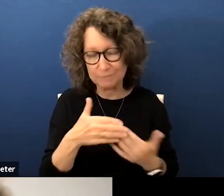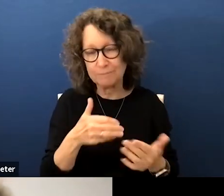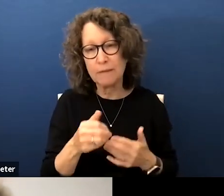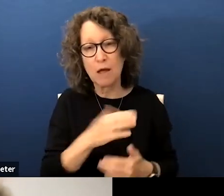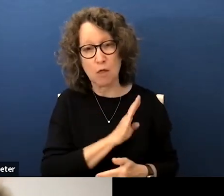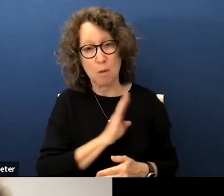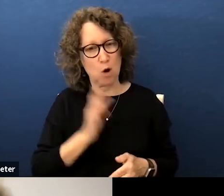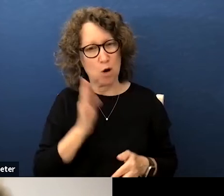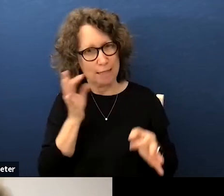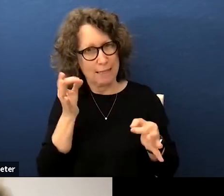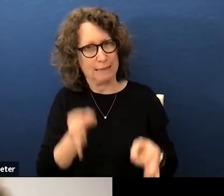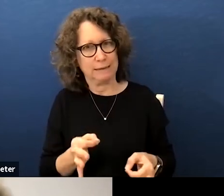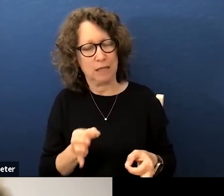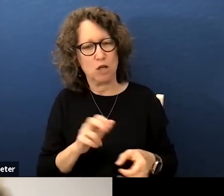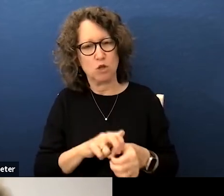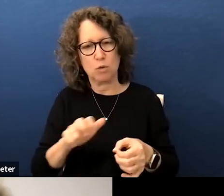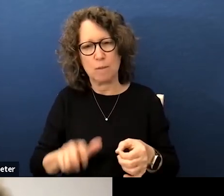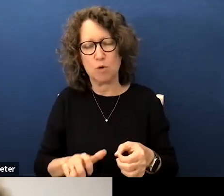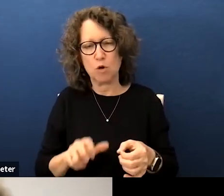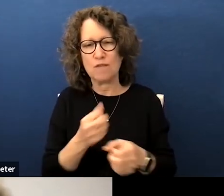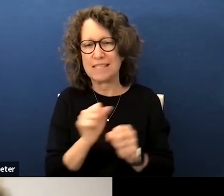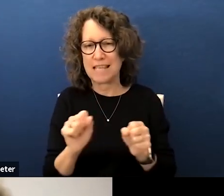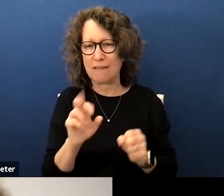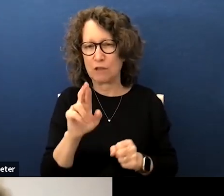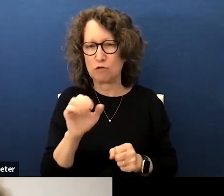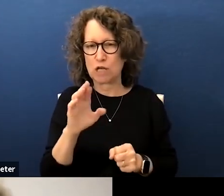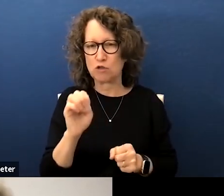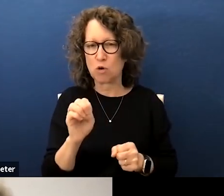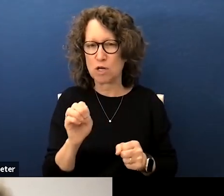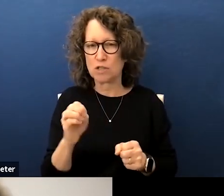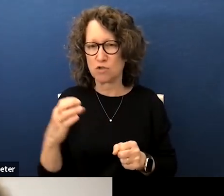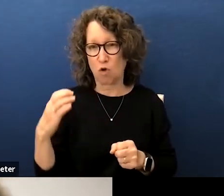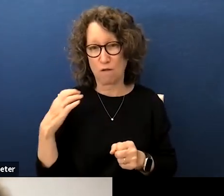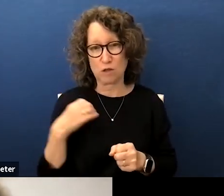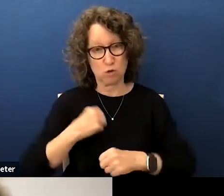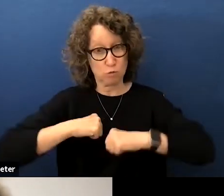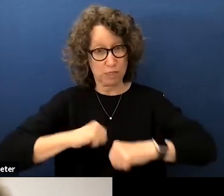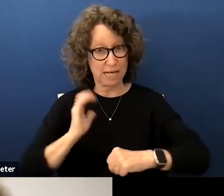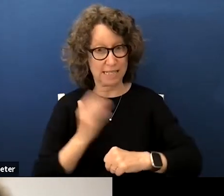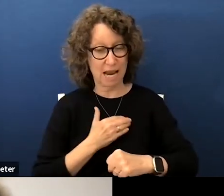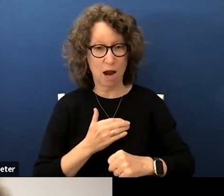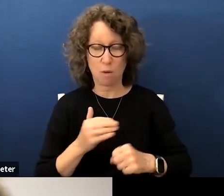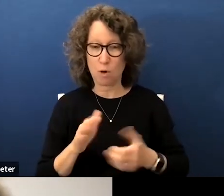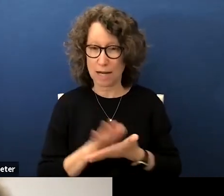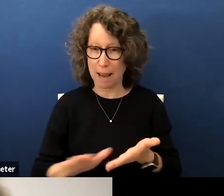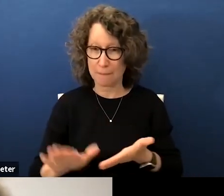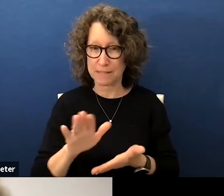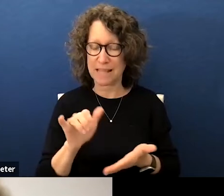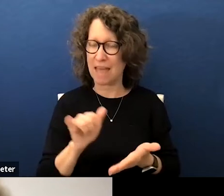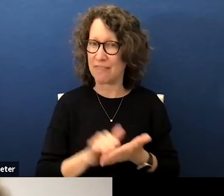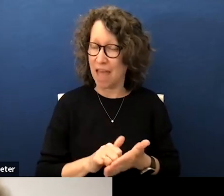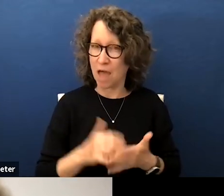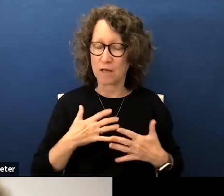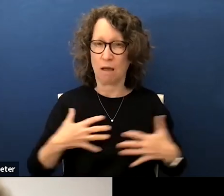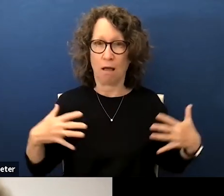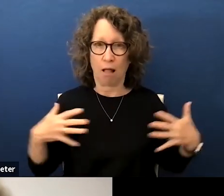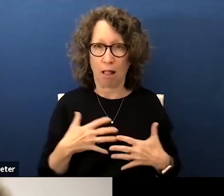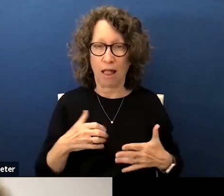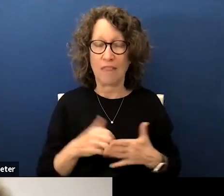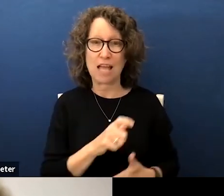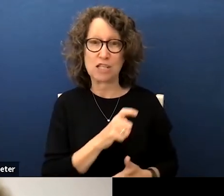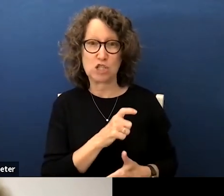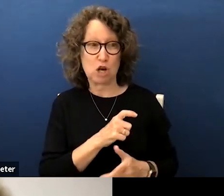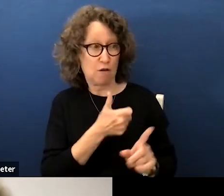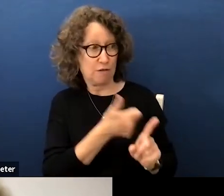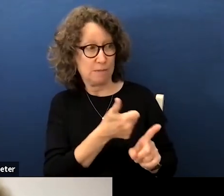recently made a decision to remove the uh safety resource officers who protect our campuses and that move was so alarming that sheriff bill brown